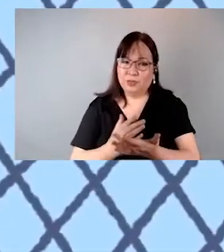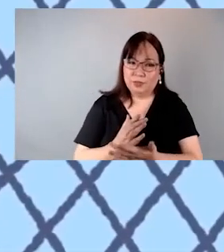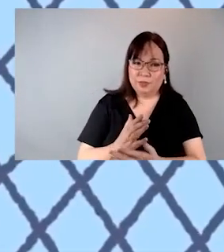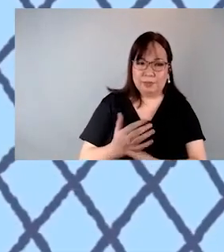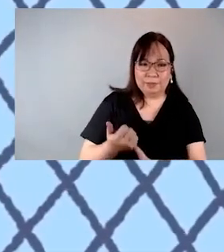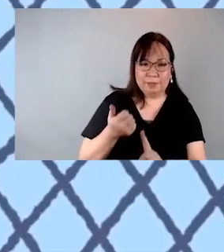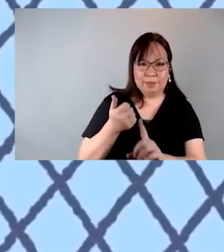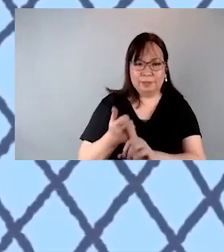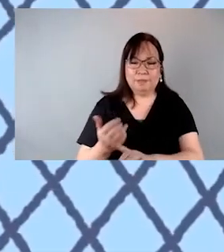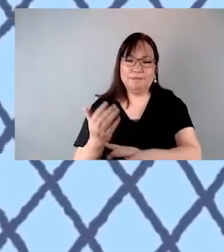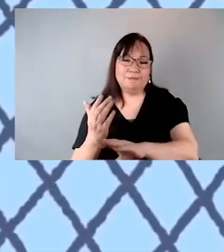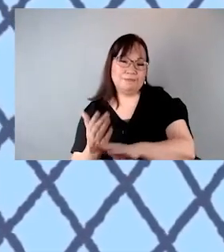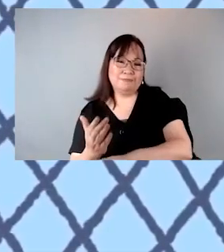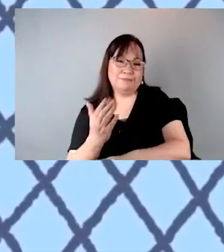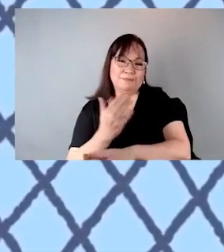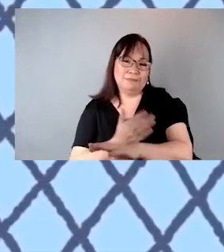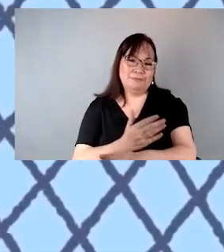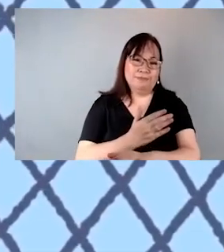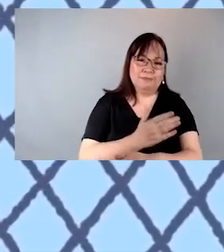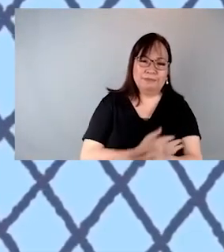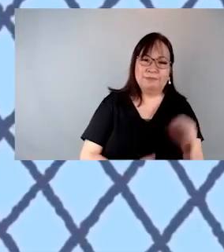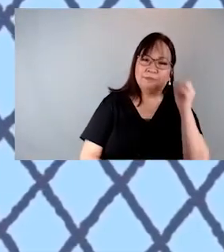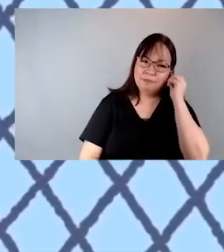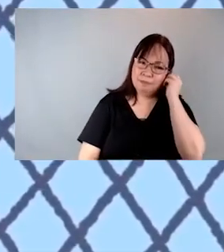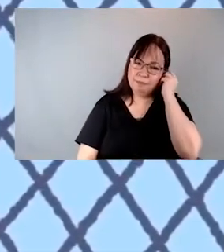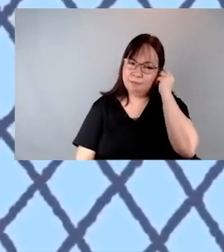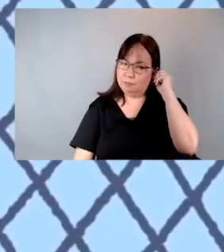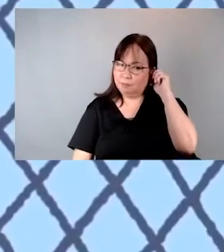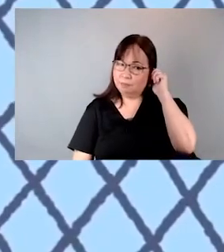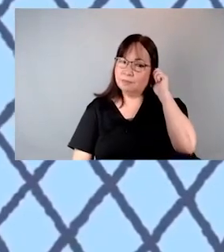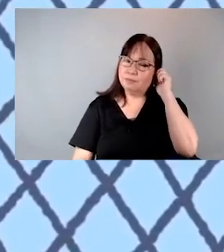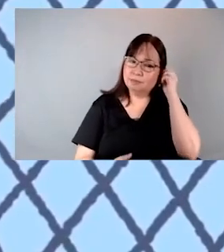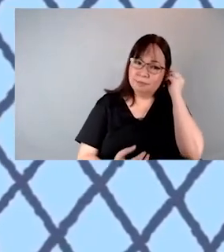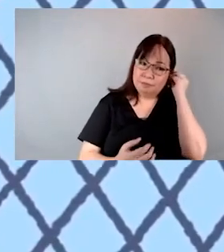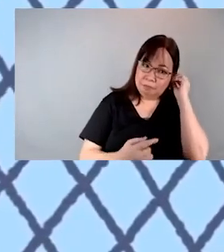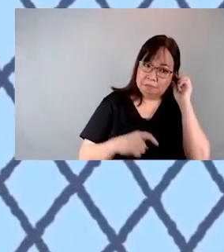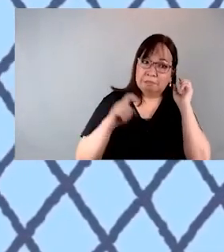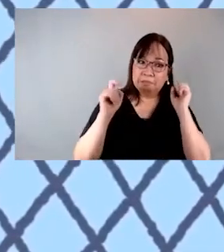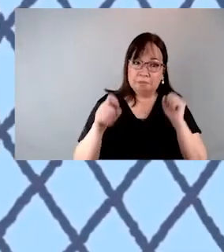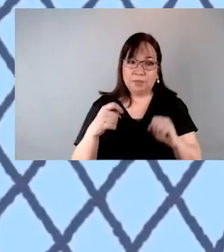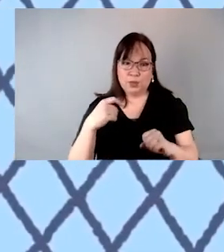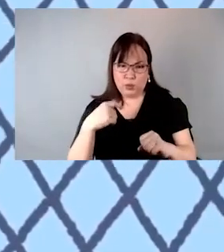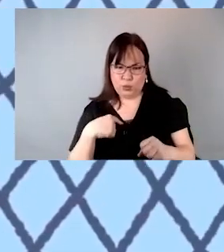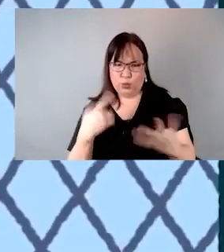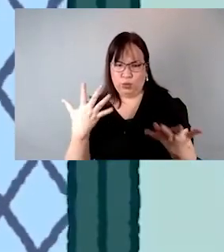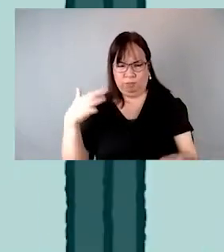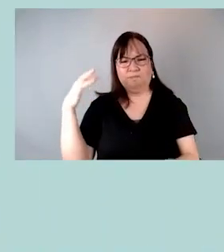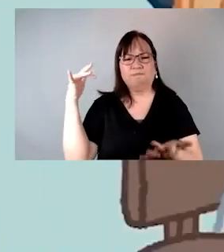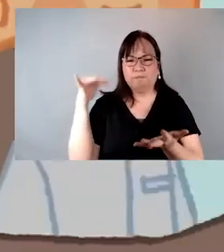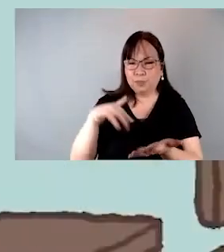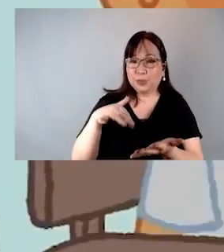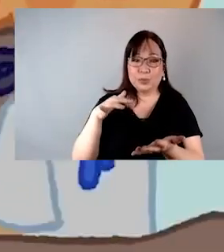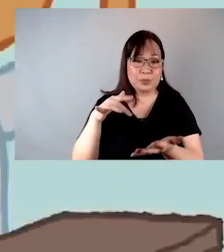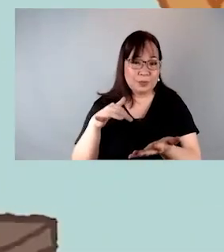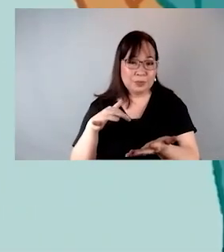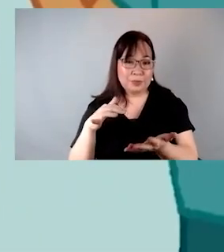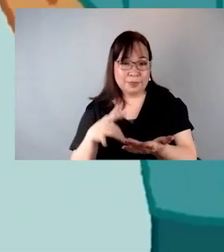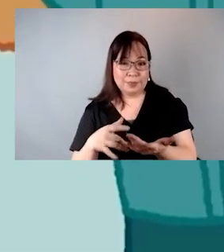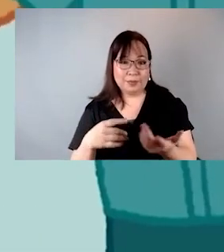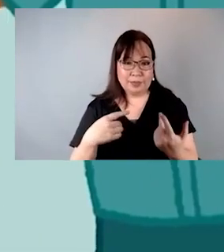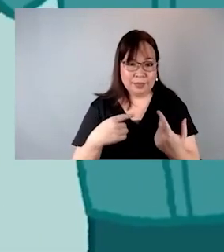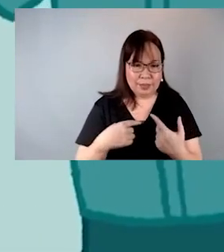may karapatang umunlad, nararapat akong magkapag-aral.